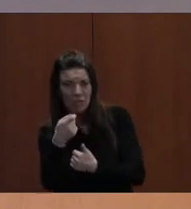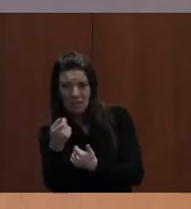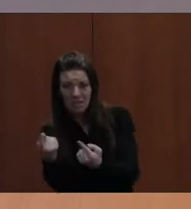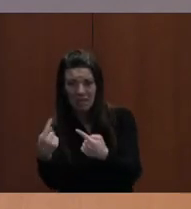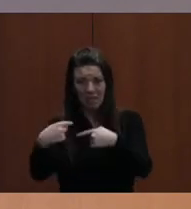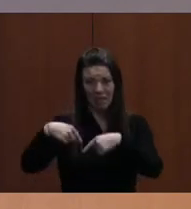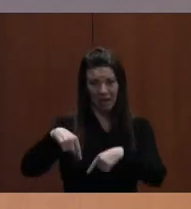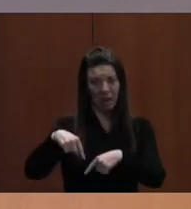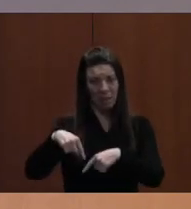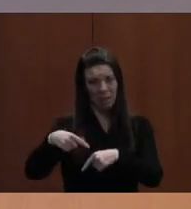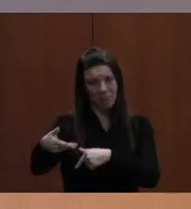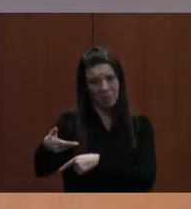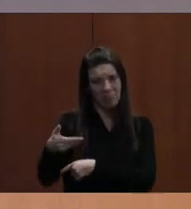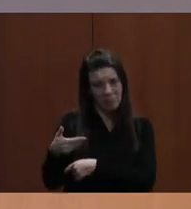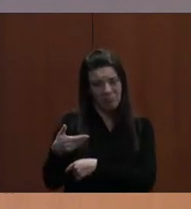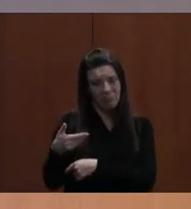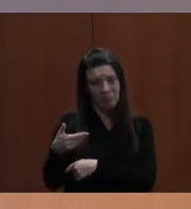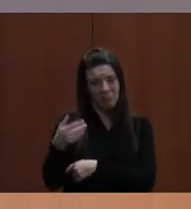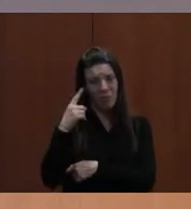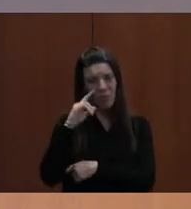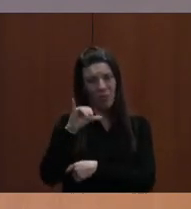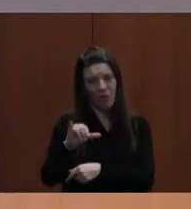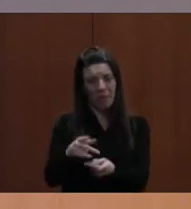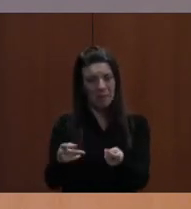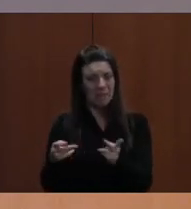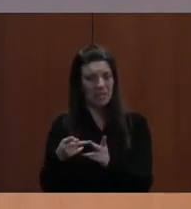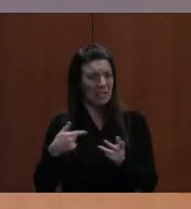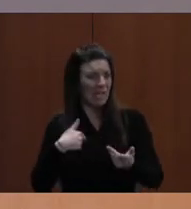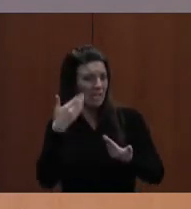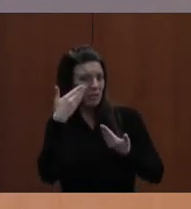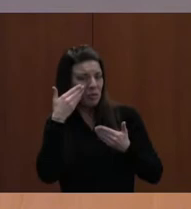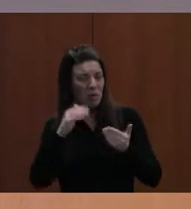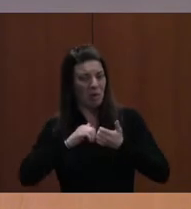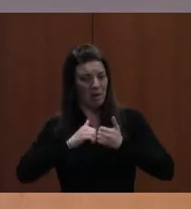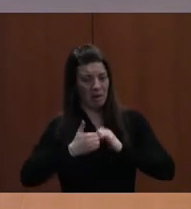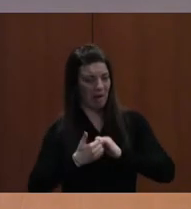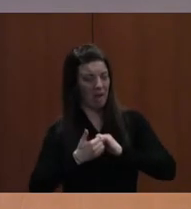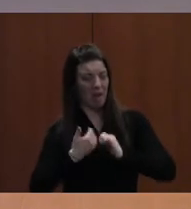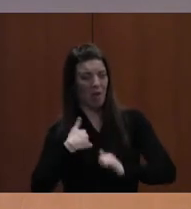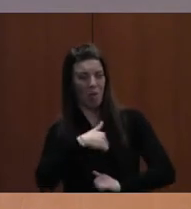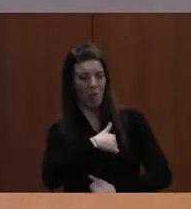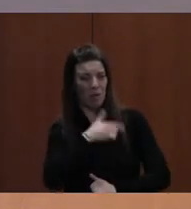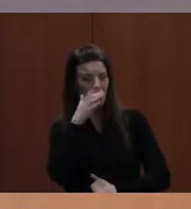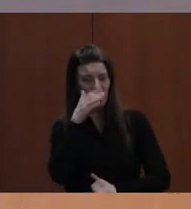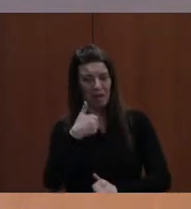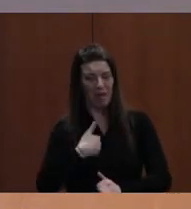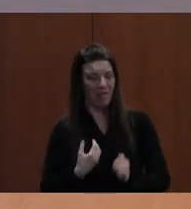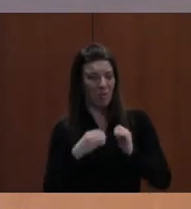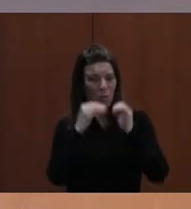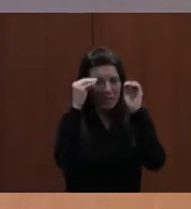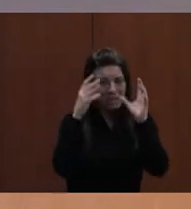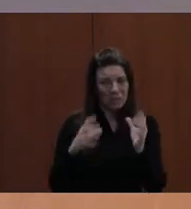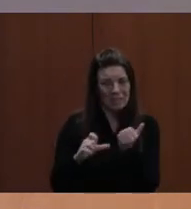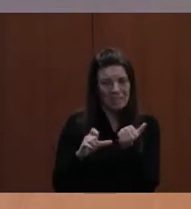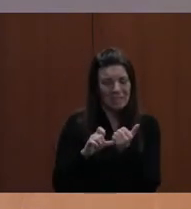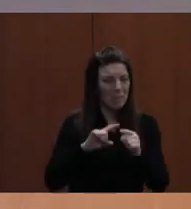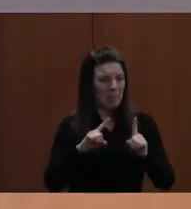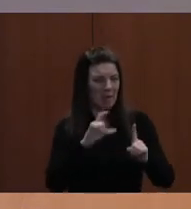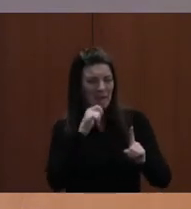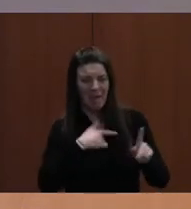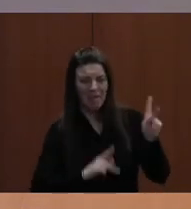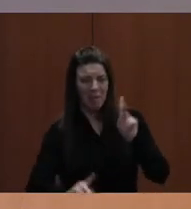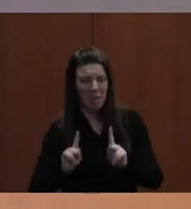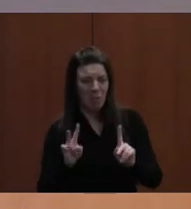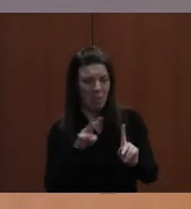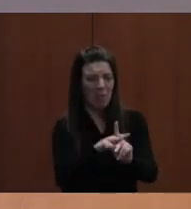I don't know how you get more pair-pro when there aren't any bodies. When I visited Bester Elementary, that was one of the things expressed to me